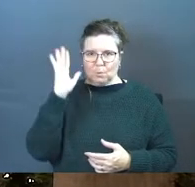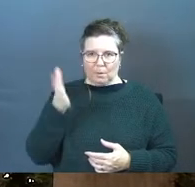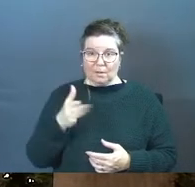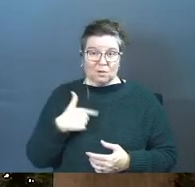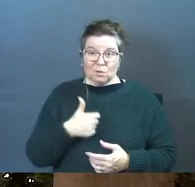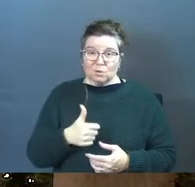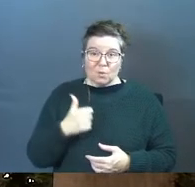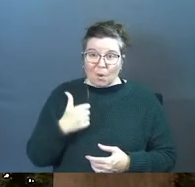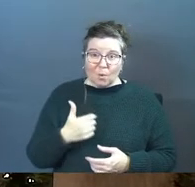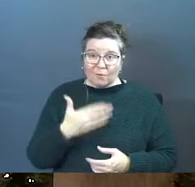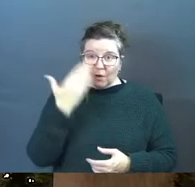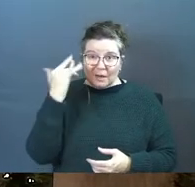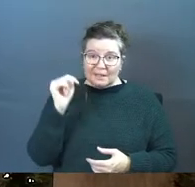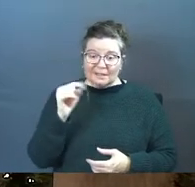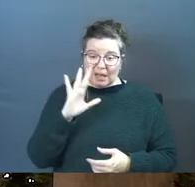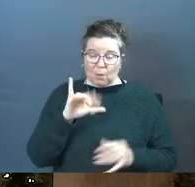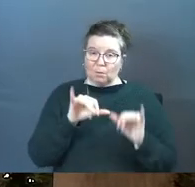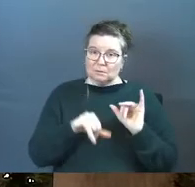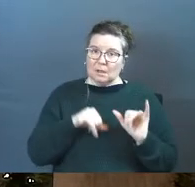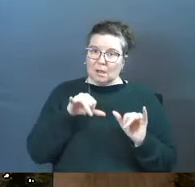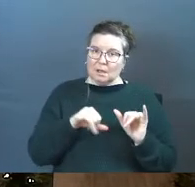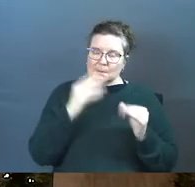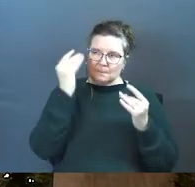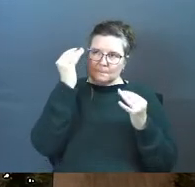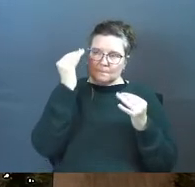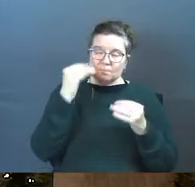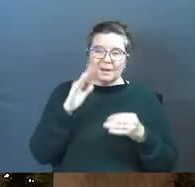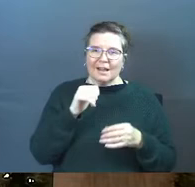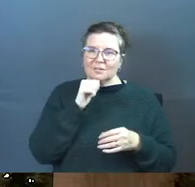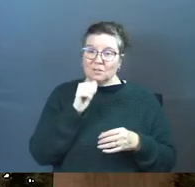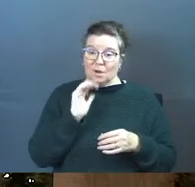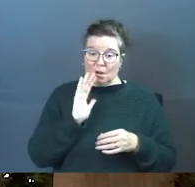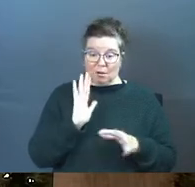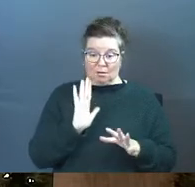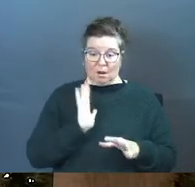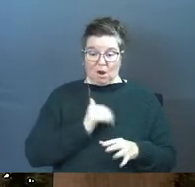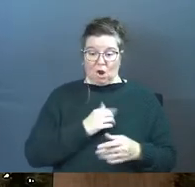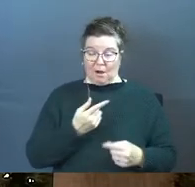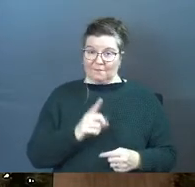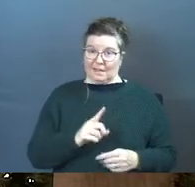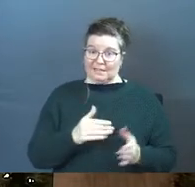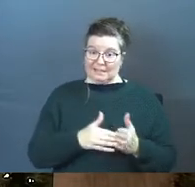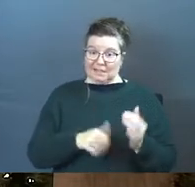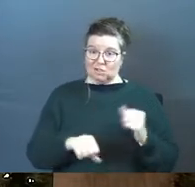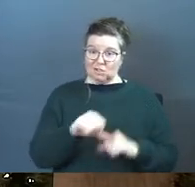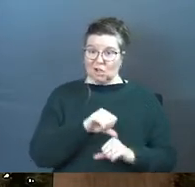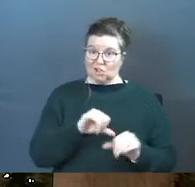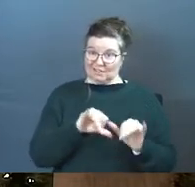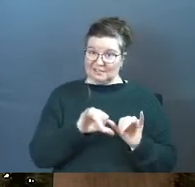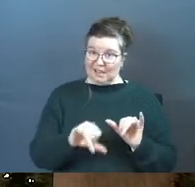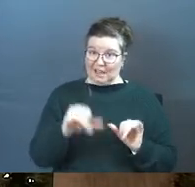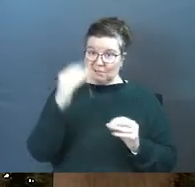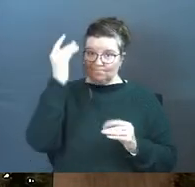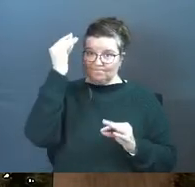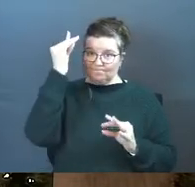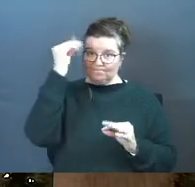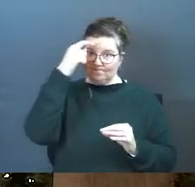You just won't. It's going to stick. And don't our offenses against each other stick?